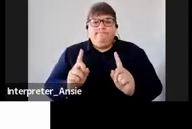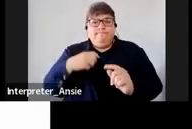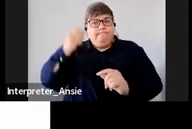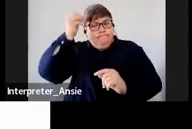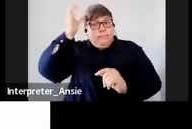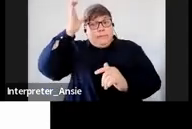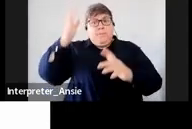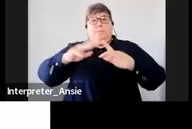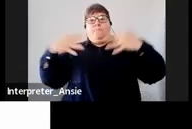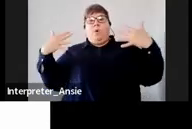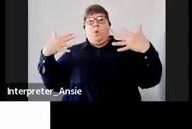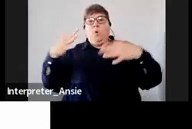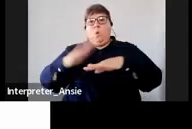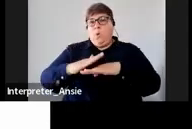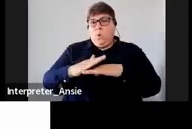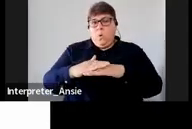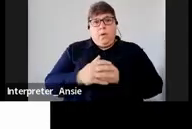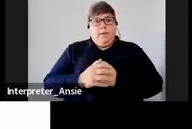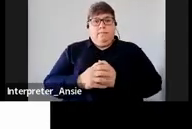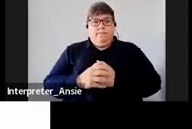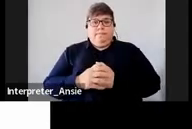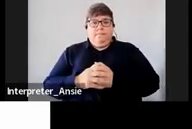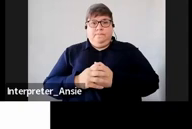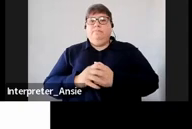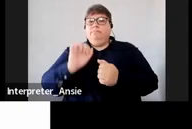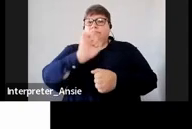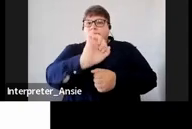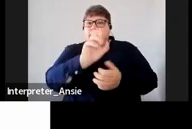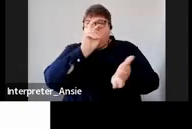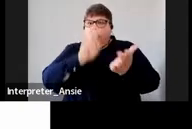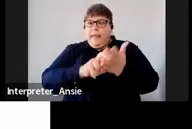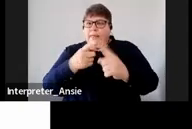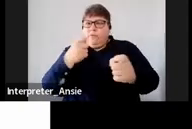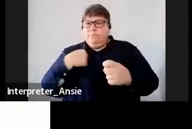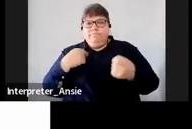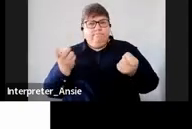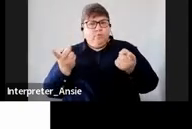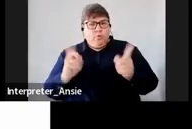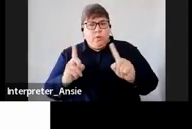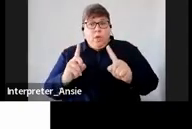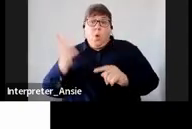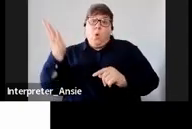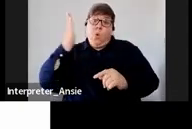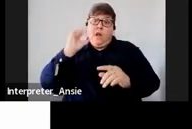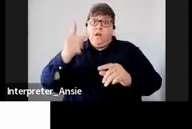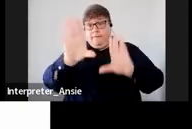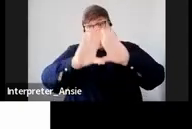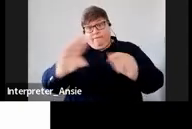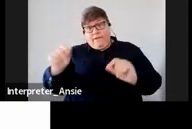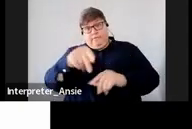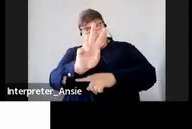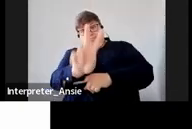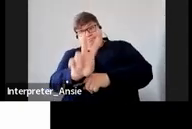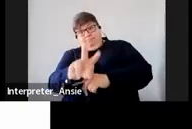and talk about the requirements so what are the requirements so when you walk out from this session at least you should be able to know the